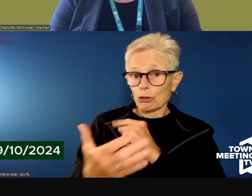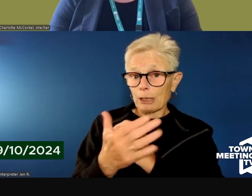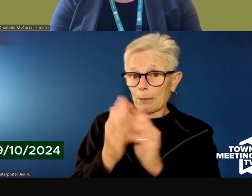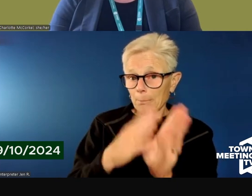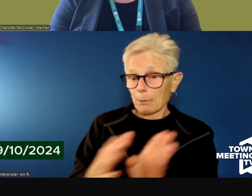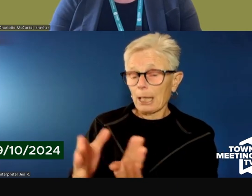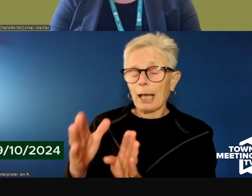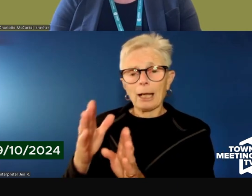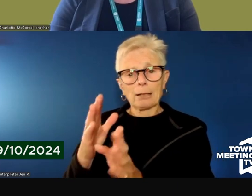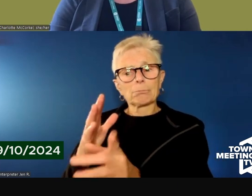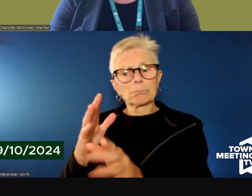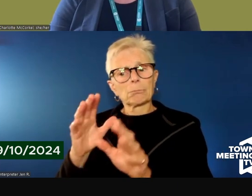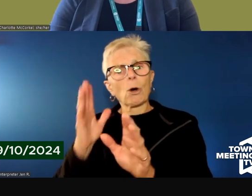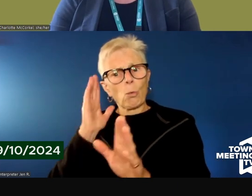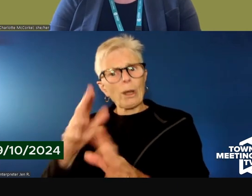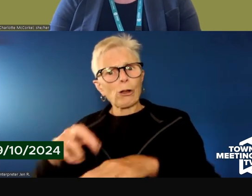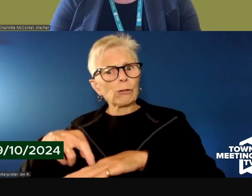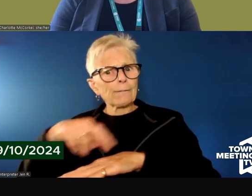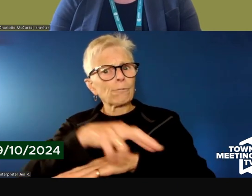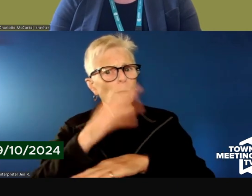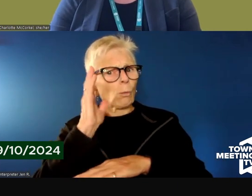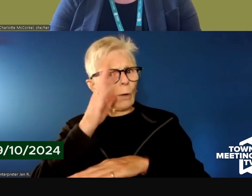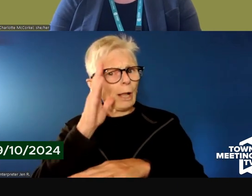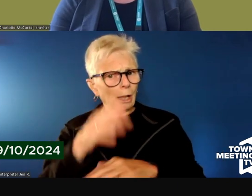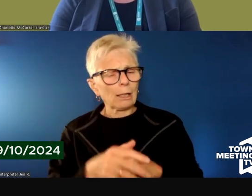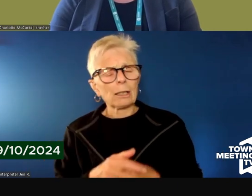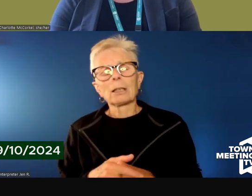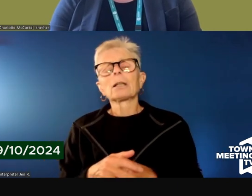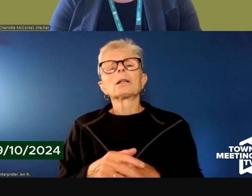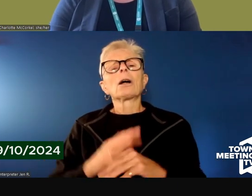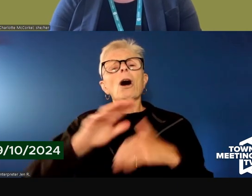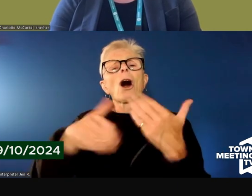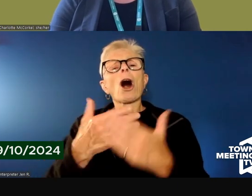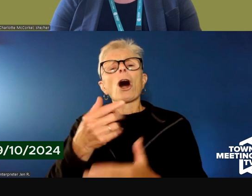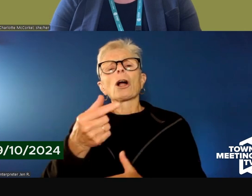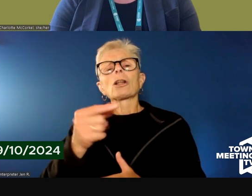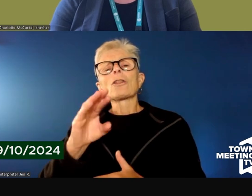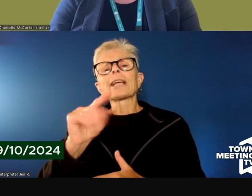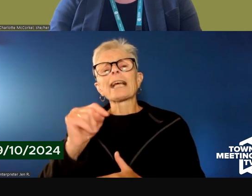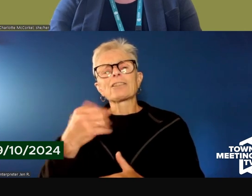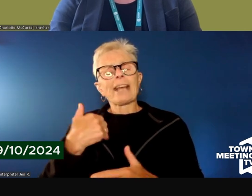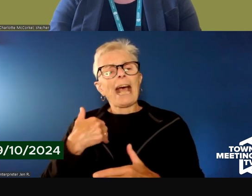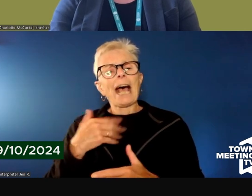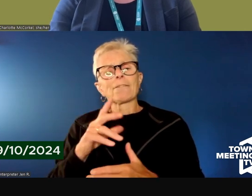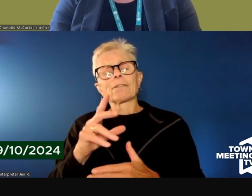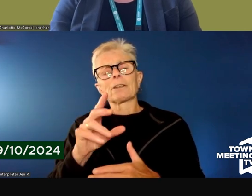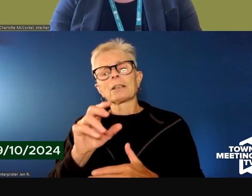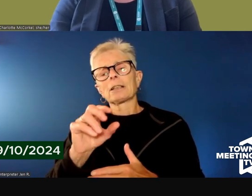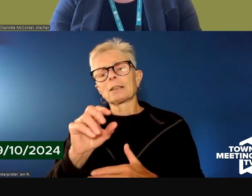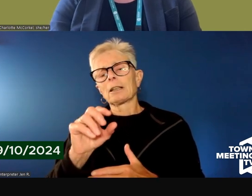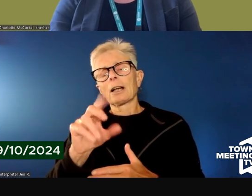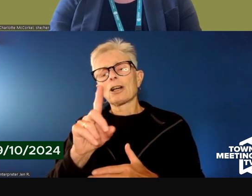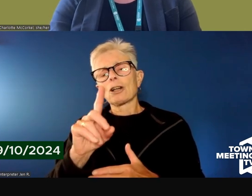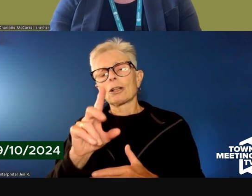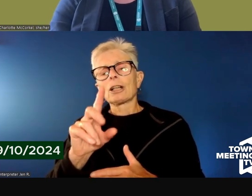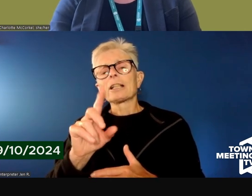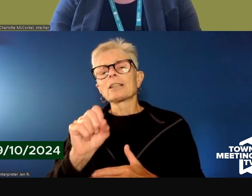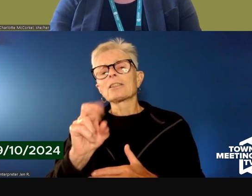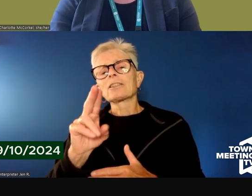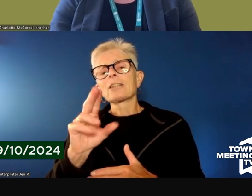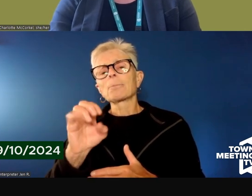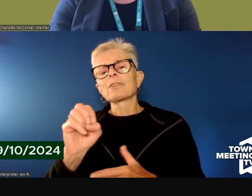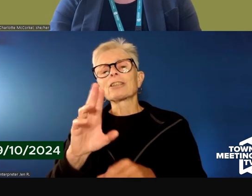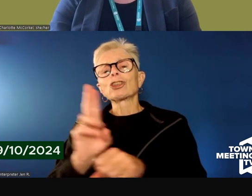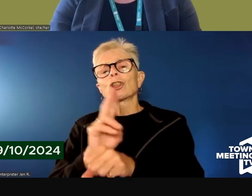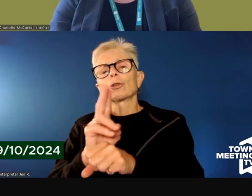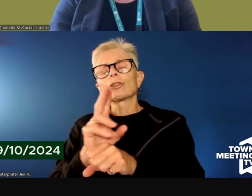We would like all of our guests who have substance substance use disorders or are contemplating recovery